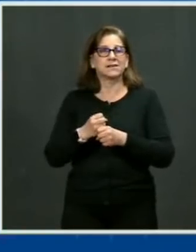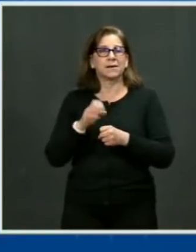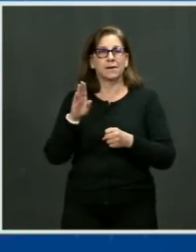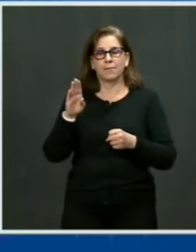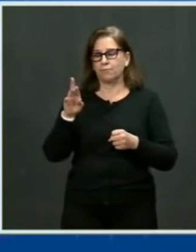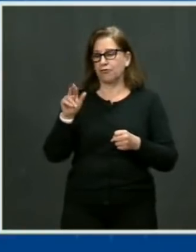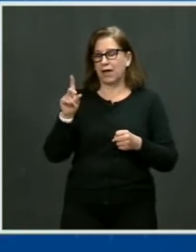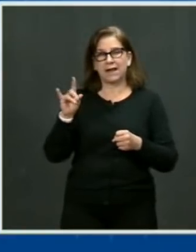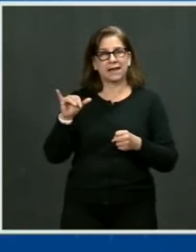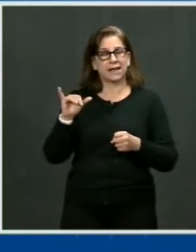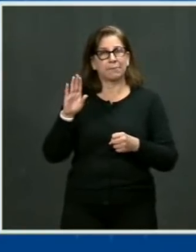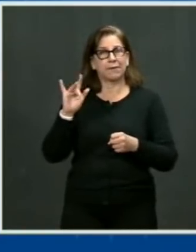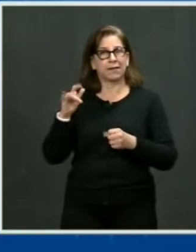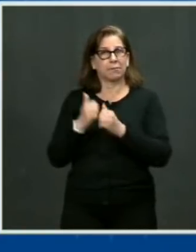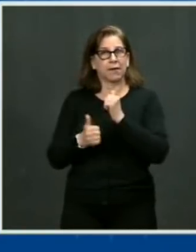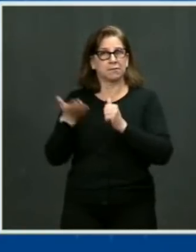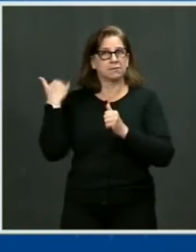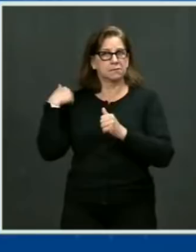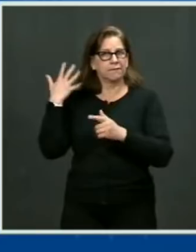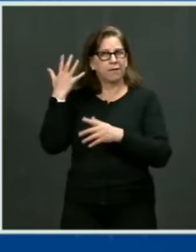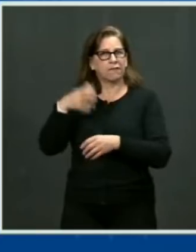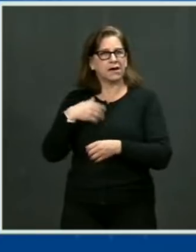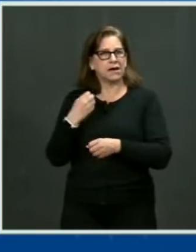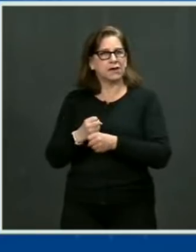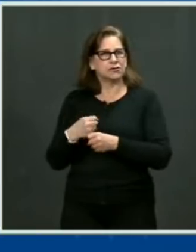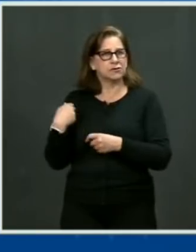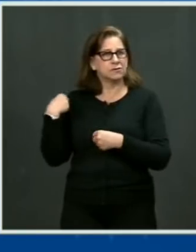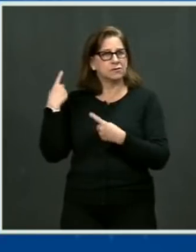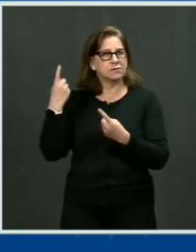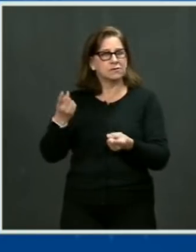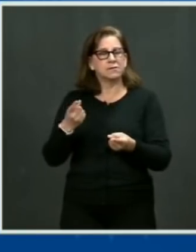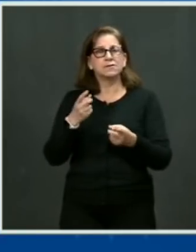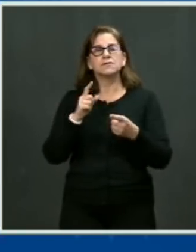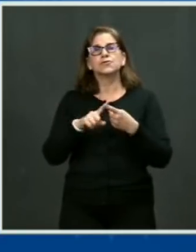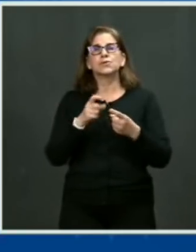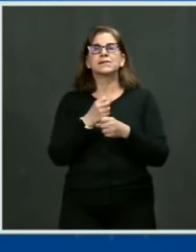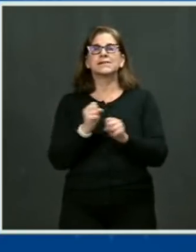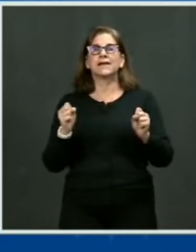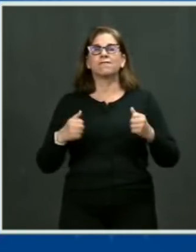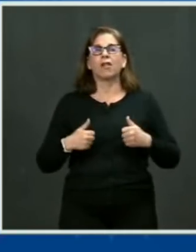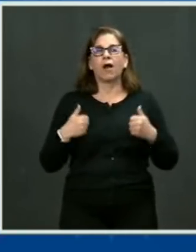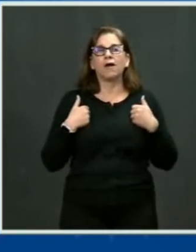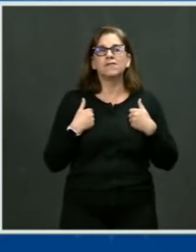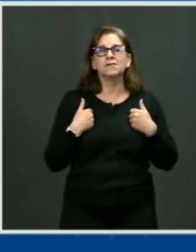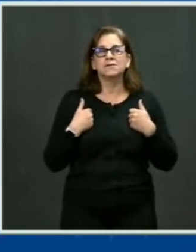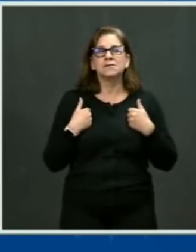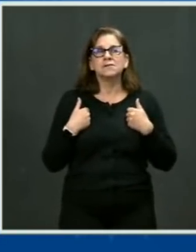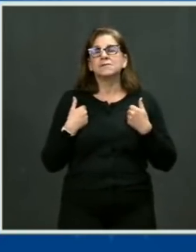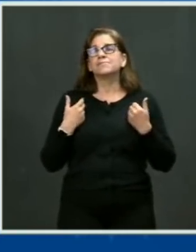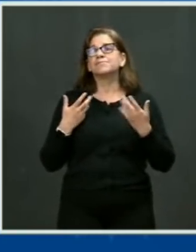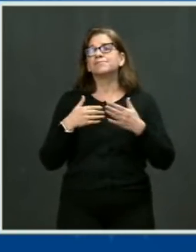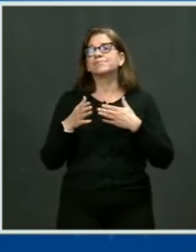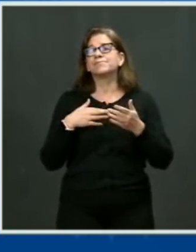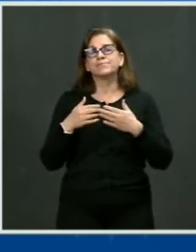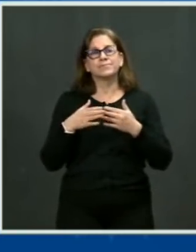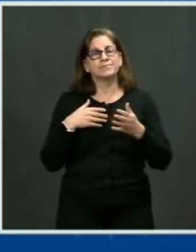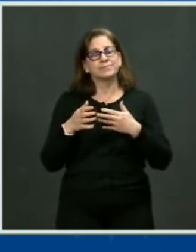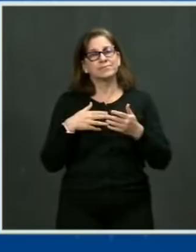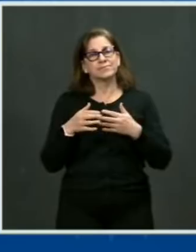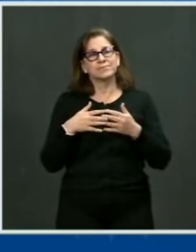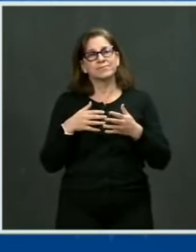the assault weapons ban. And it saved lives. No matter how long it takes, we're going to get these passed.